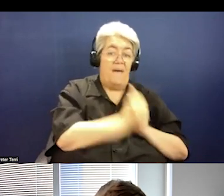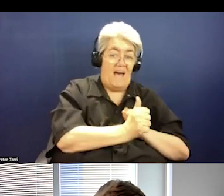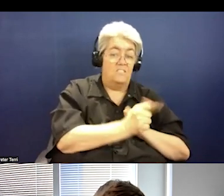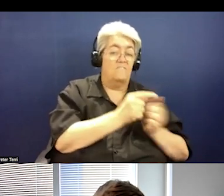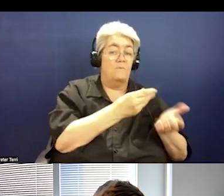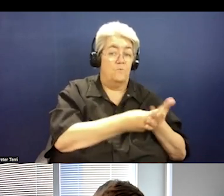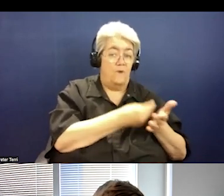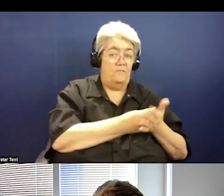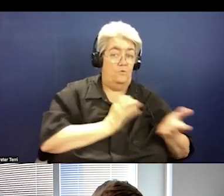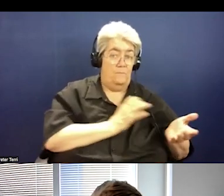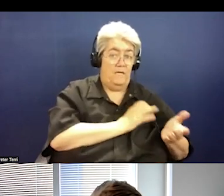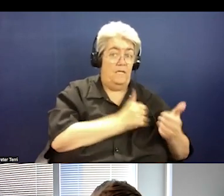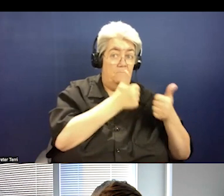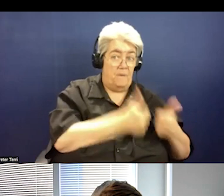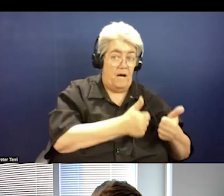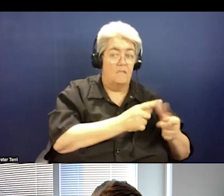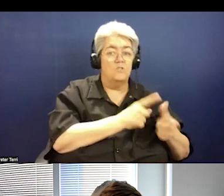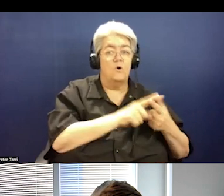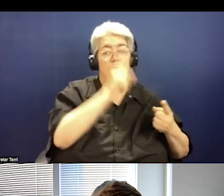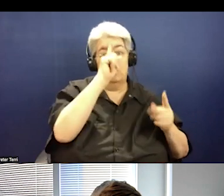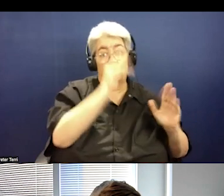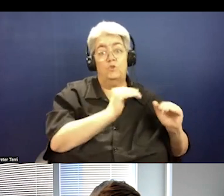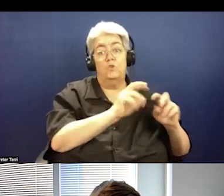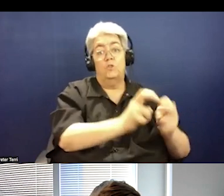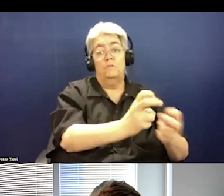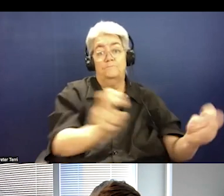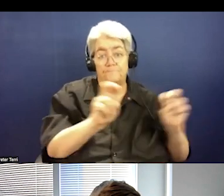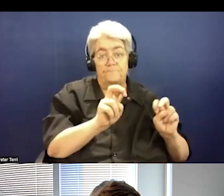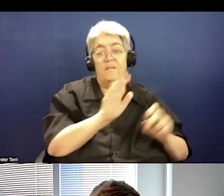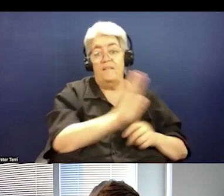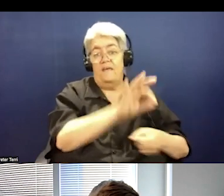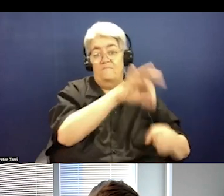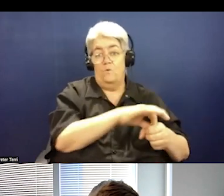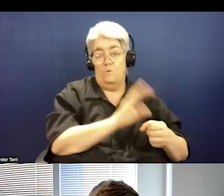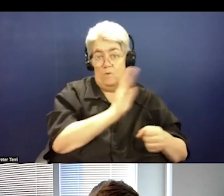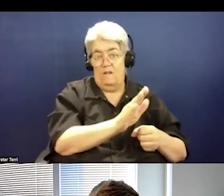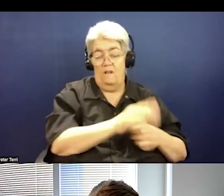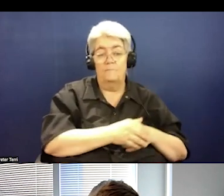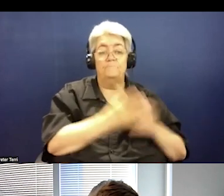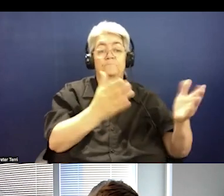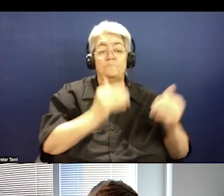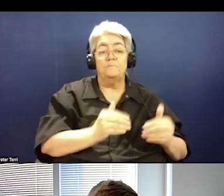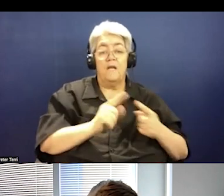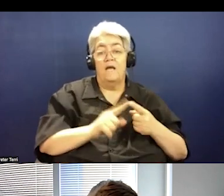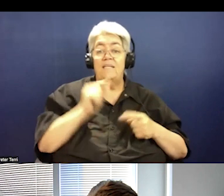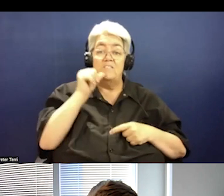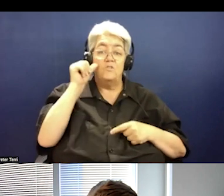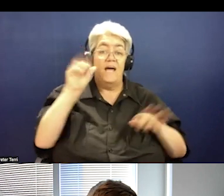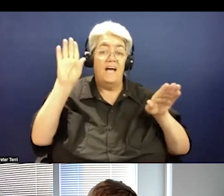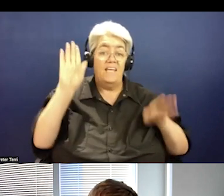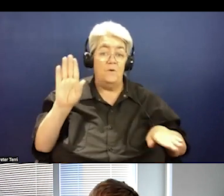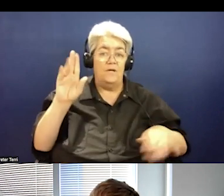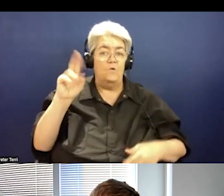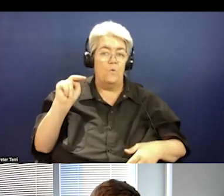Um, so hopefully, um, should be getting a vote in the house in the coming weeks. Um, we also had a hearing yesterday in North